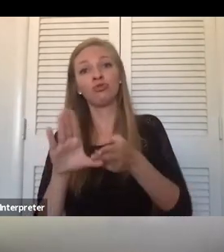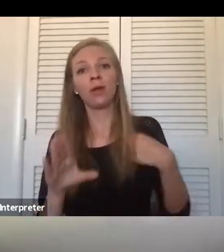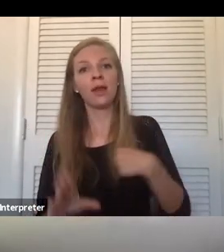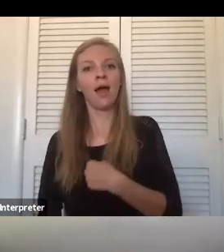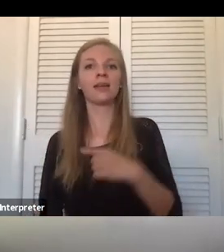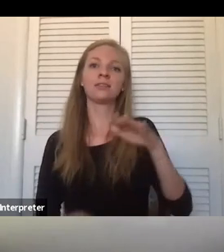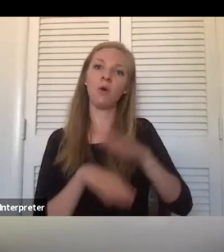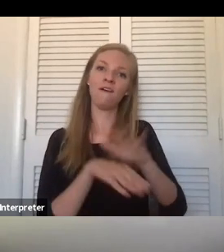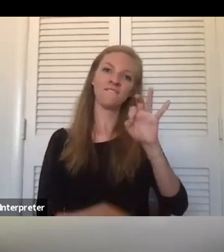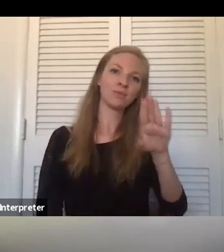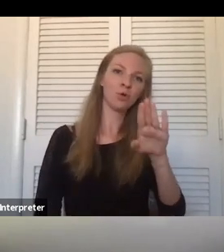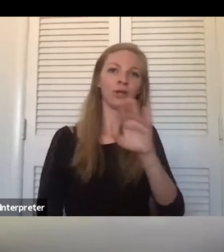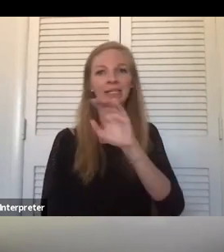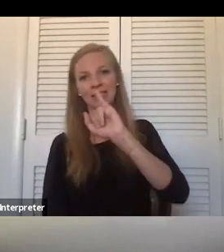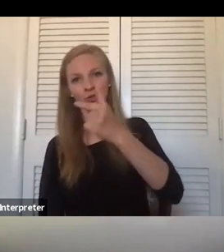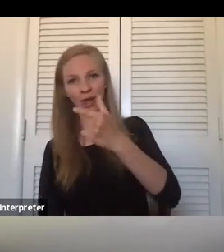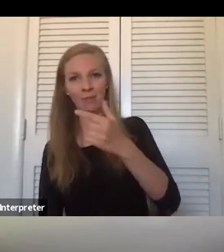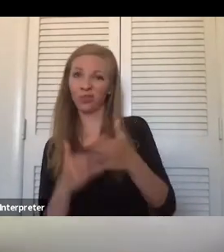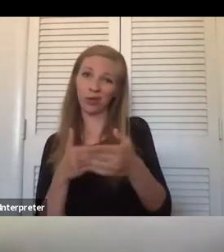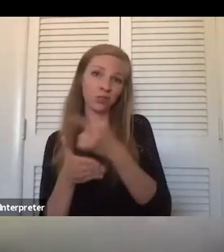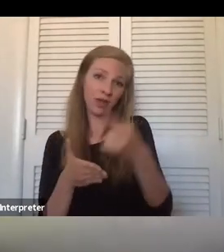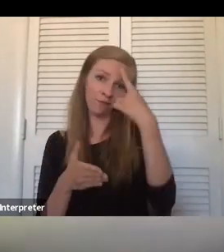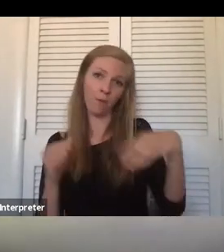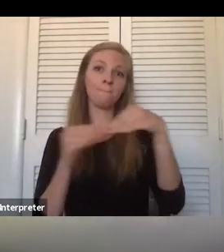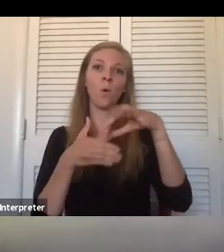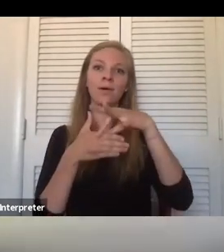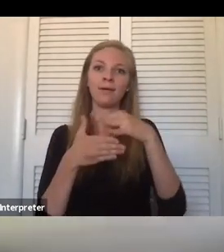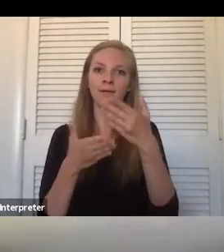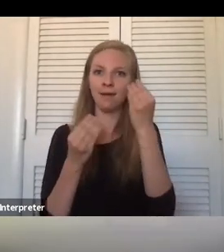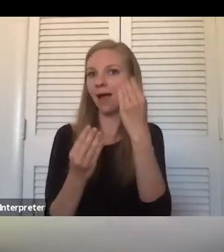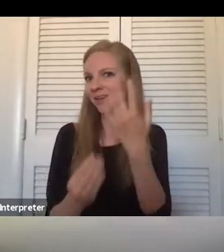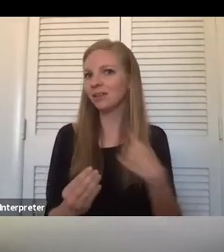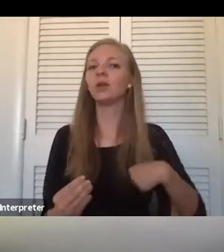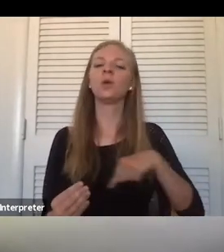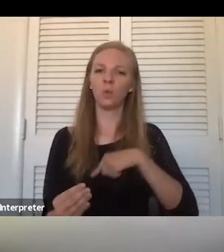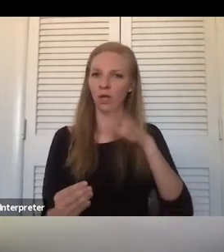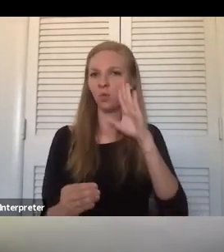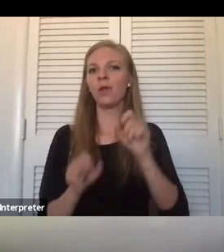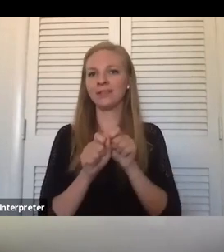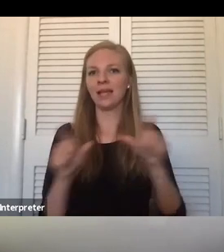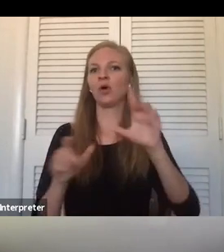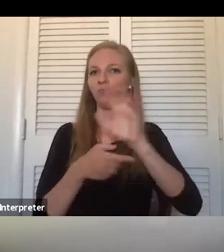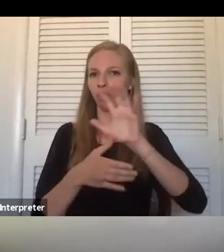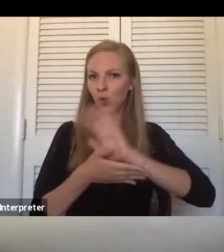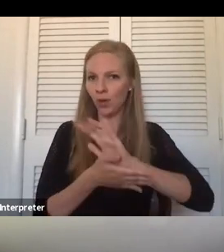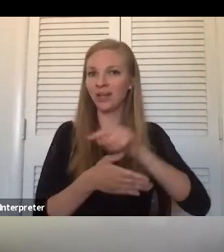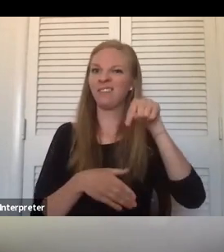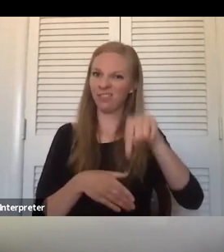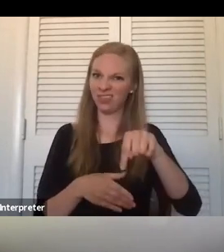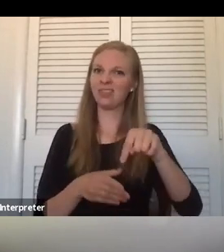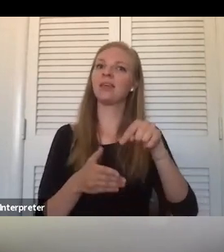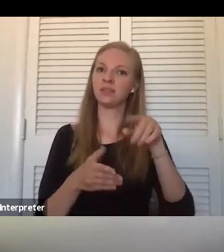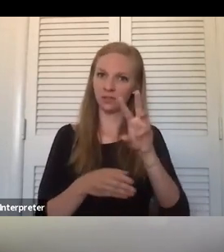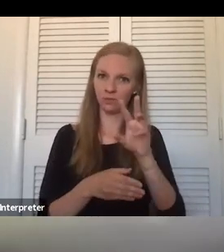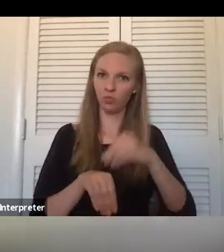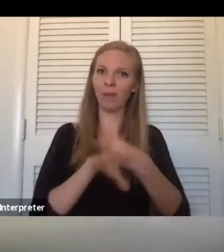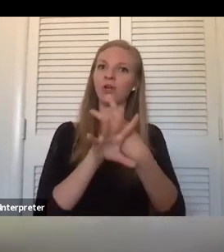Facebook and Instagram the rest of the week for more content. And we will be sending out a recording of this webinar, along with some of the resources that